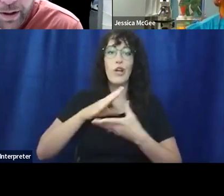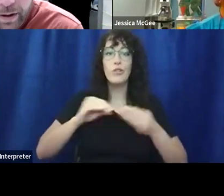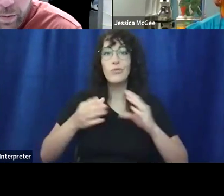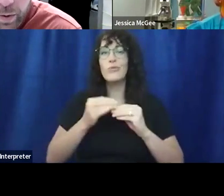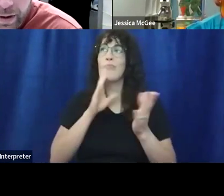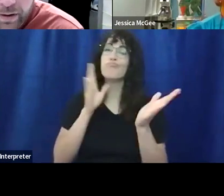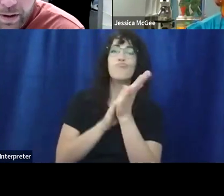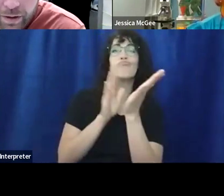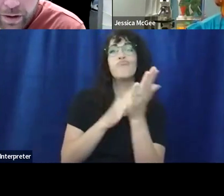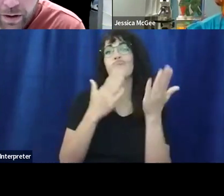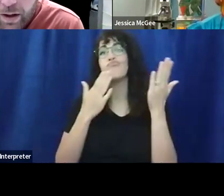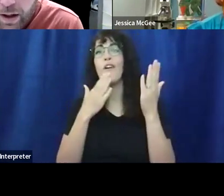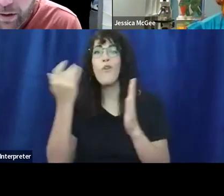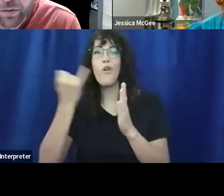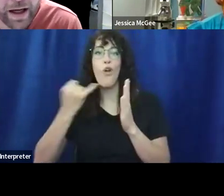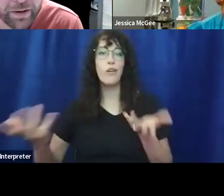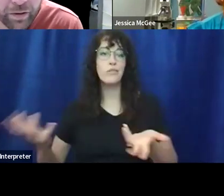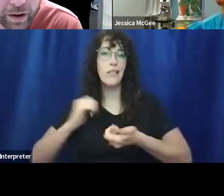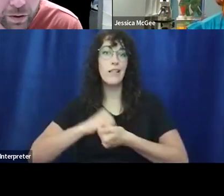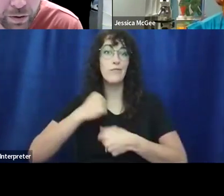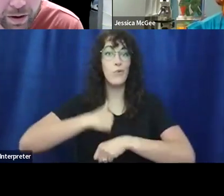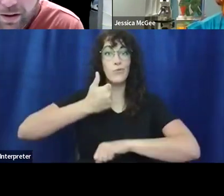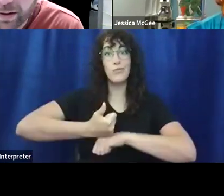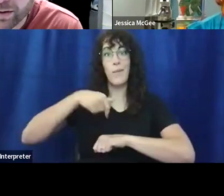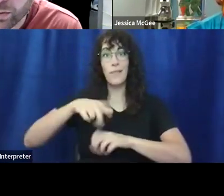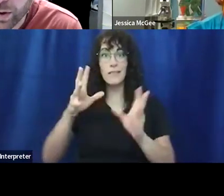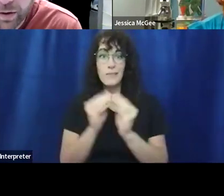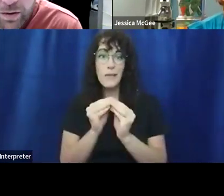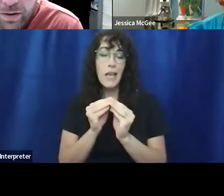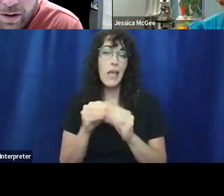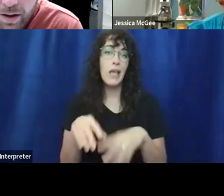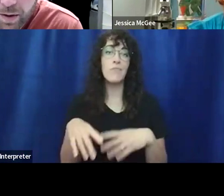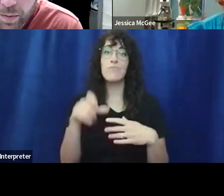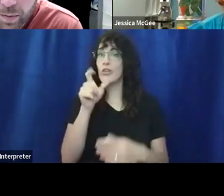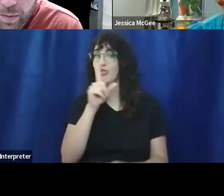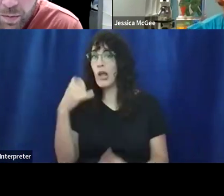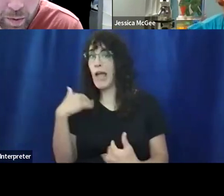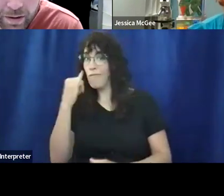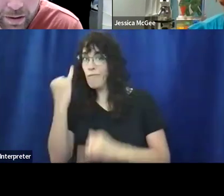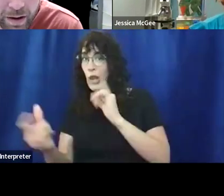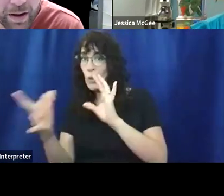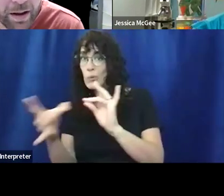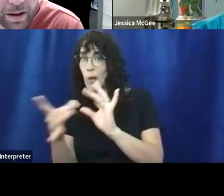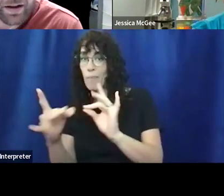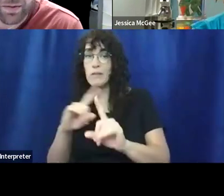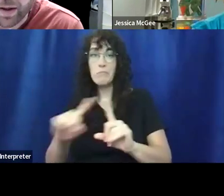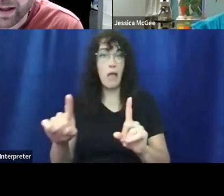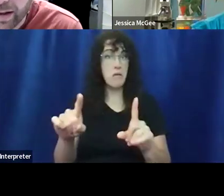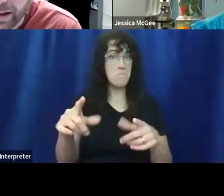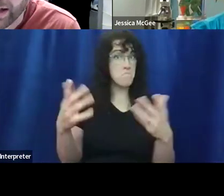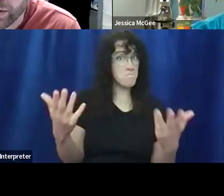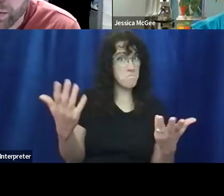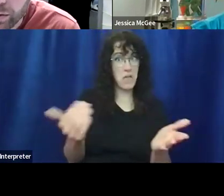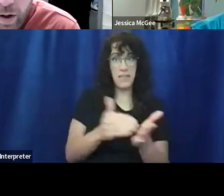for curating this and putting this together. I don't know if they have any final, uh, words, um, but, uh,